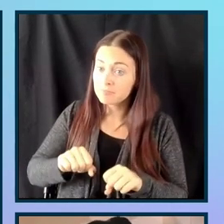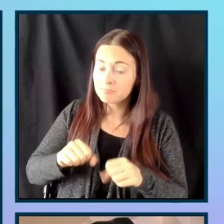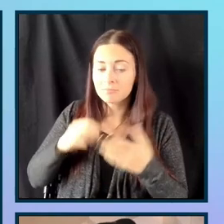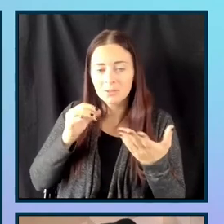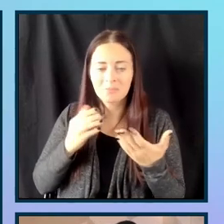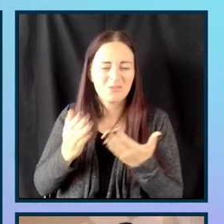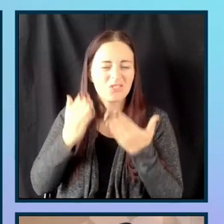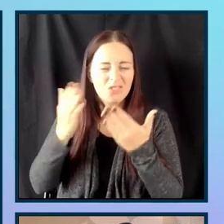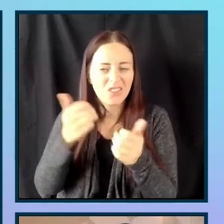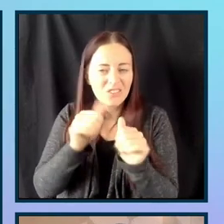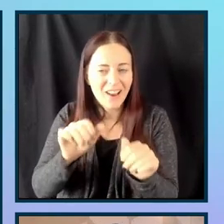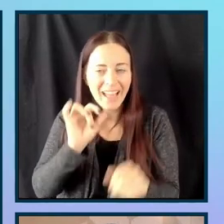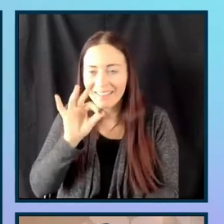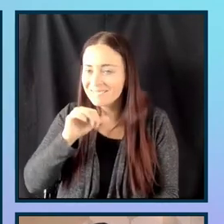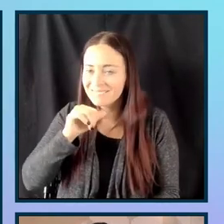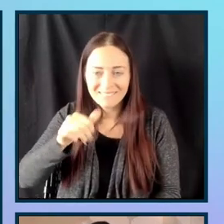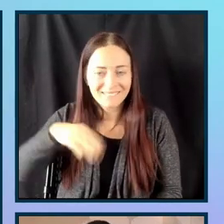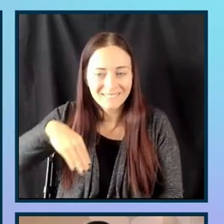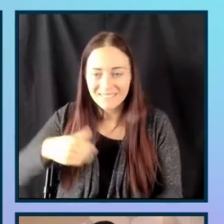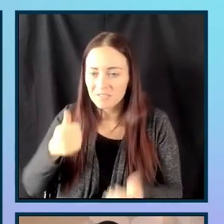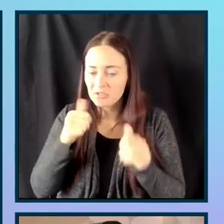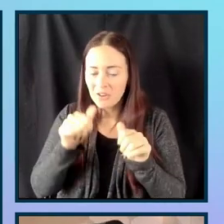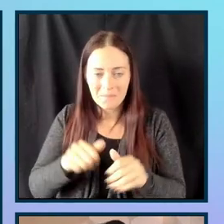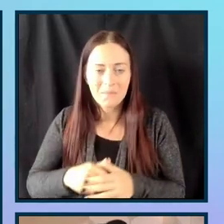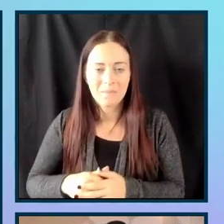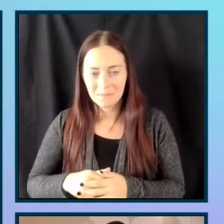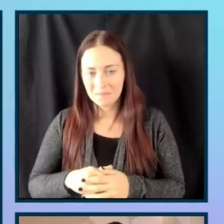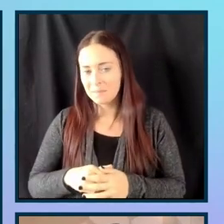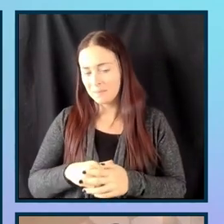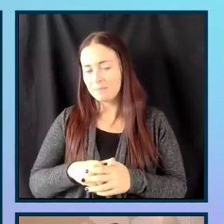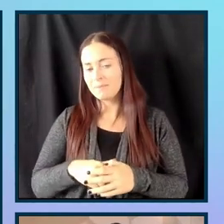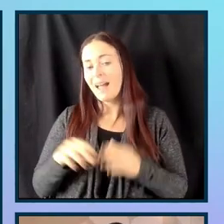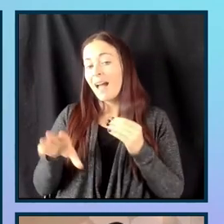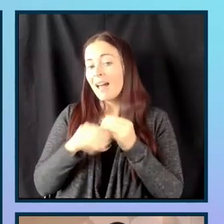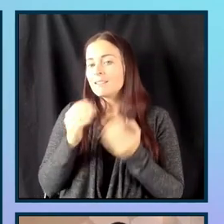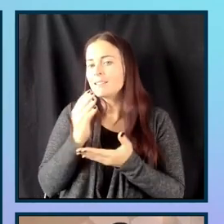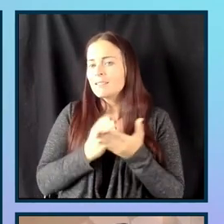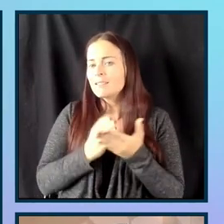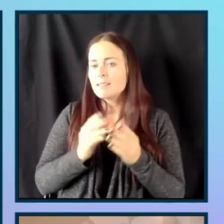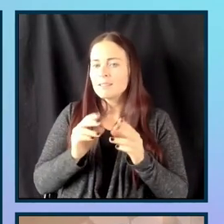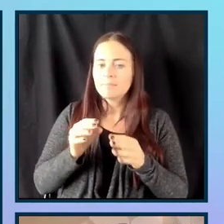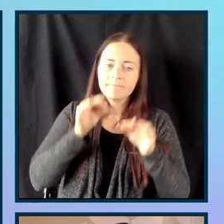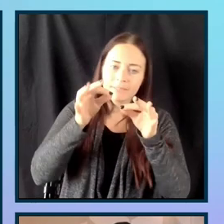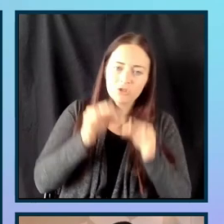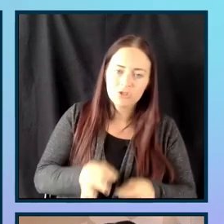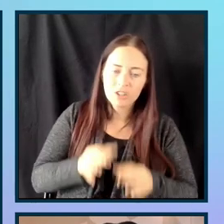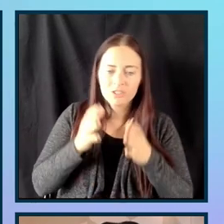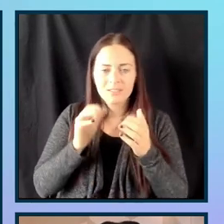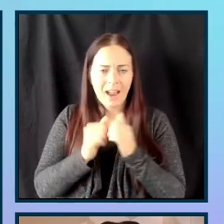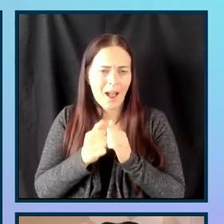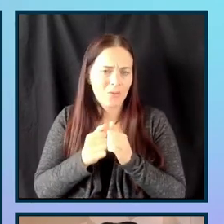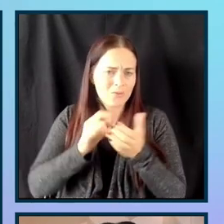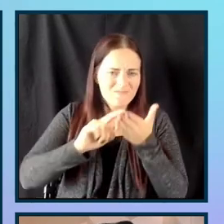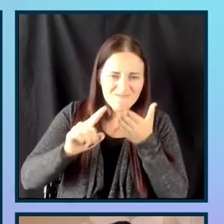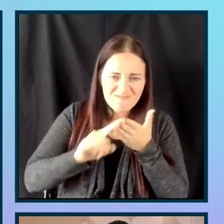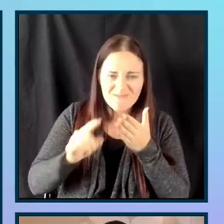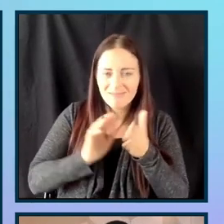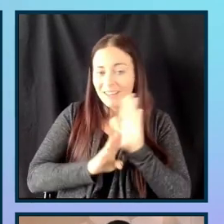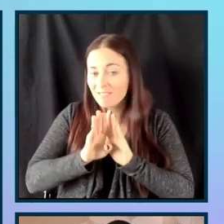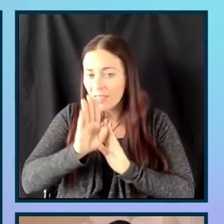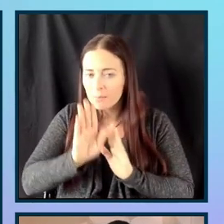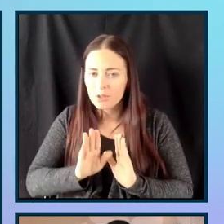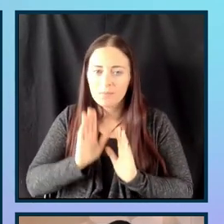so. Okay, so and I've kind of added some instructions here so you could go to the developers tools, you can inspect an element,